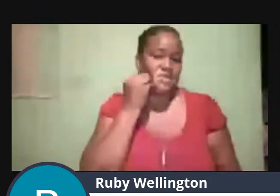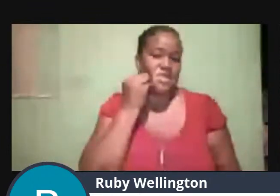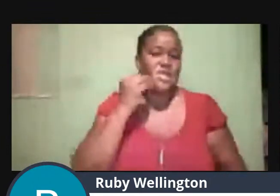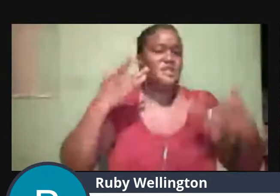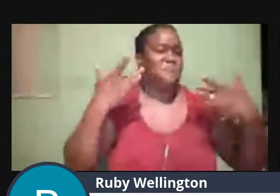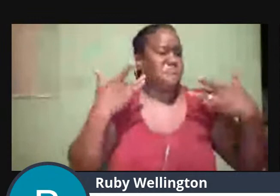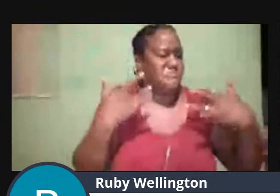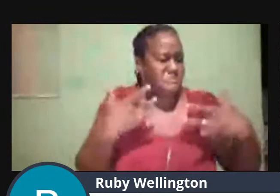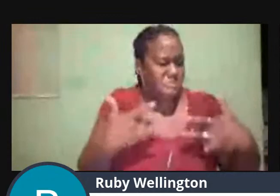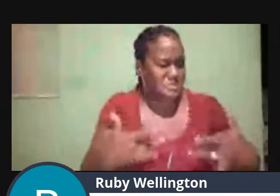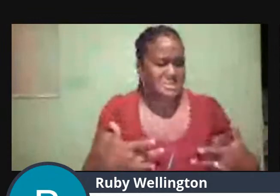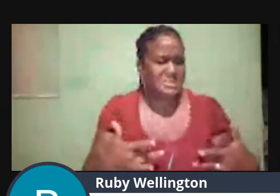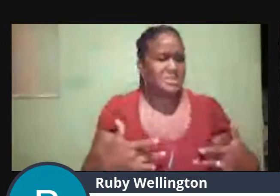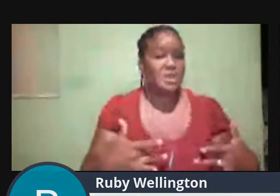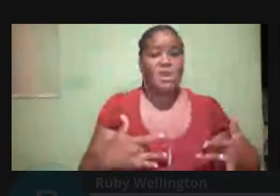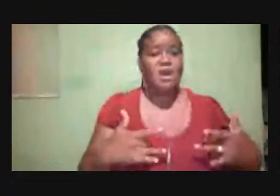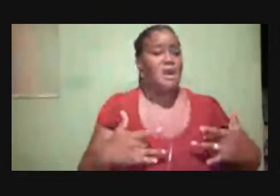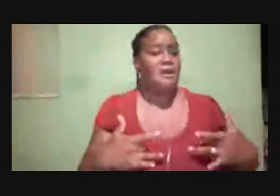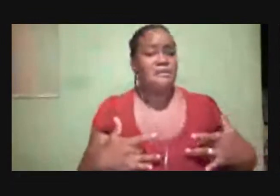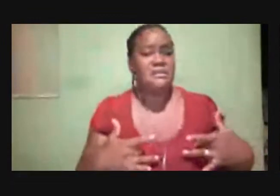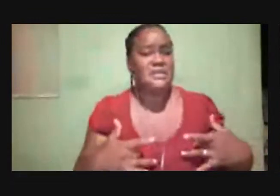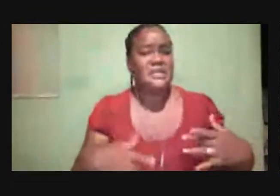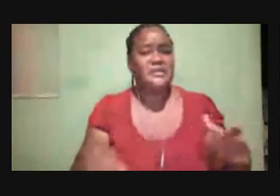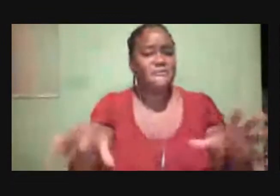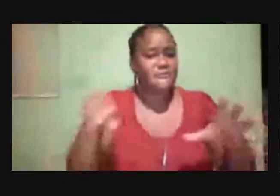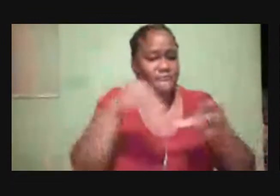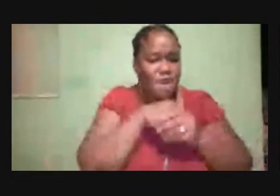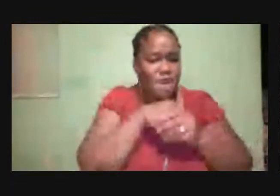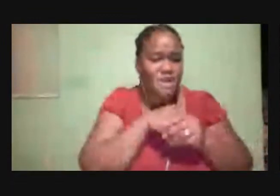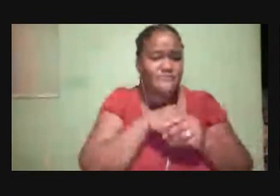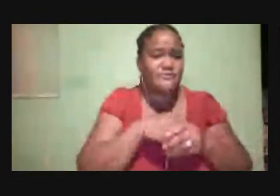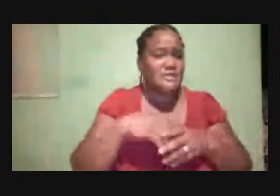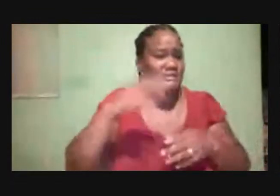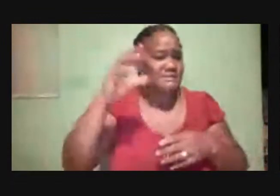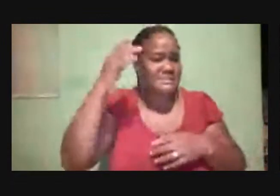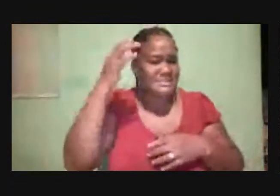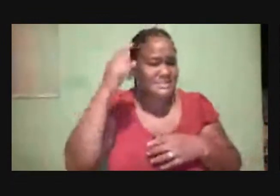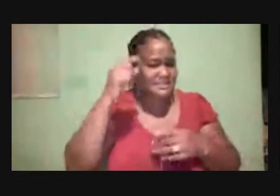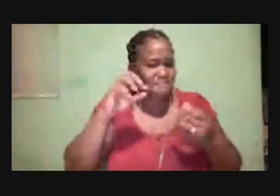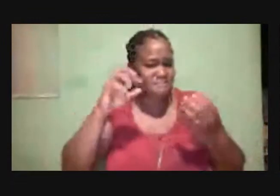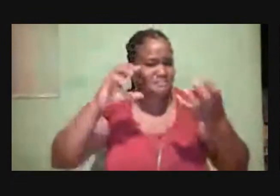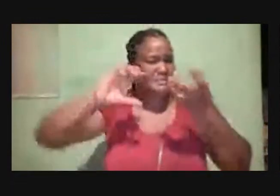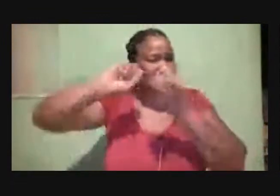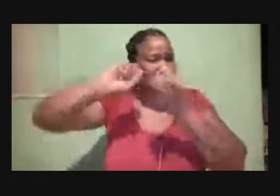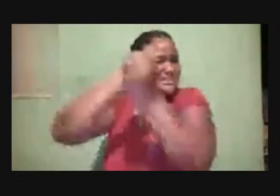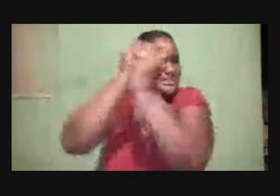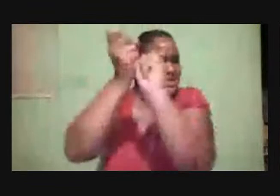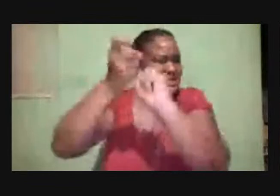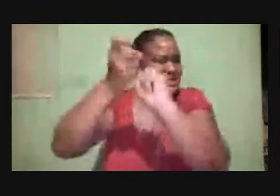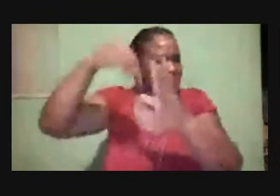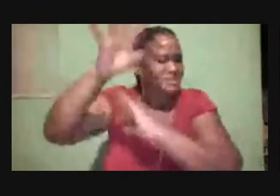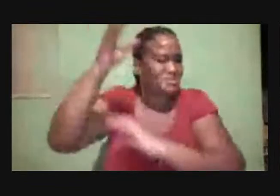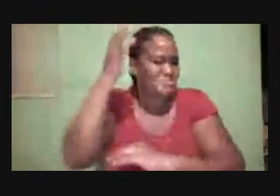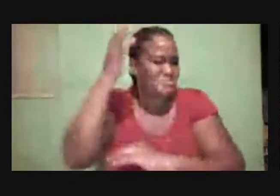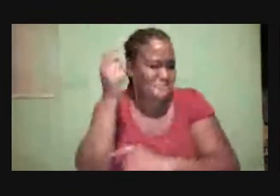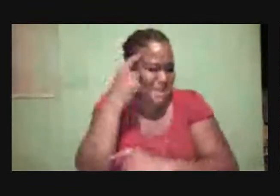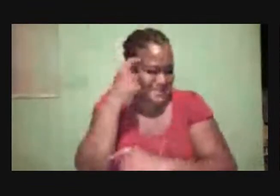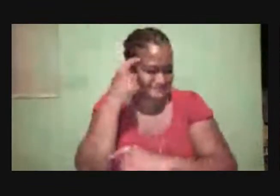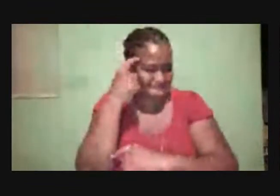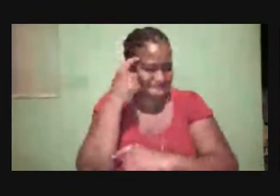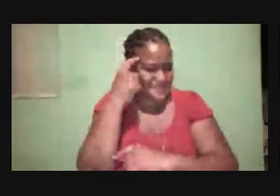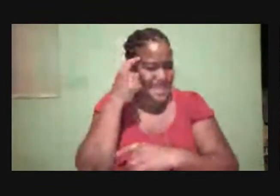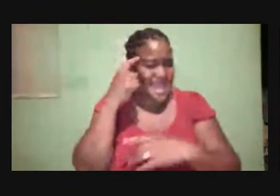Disorders Involve Chemical Changes In the Brain And people With